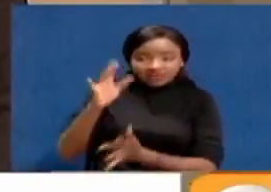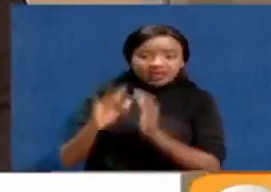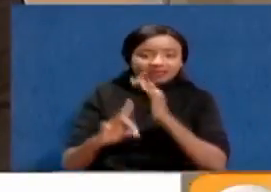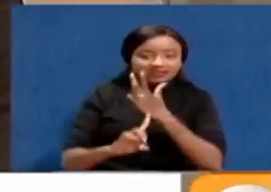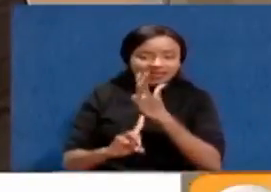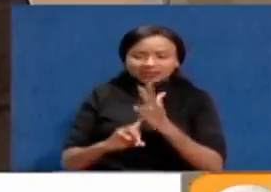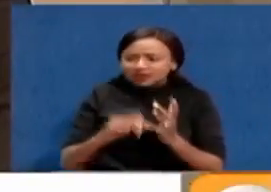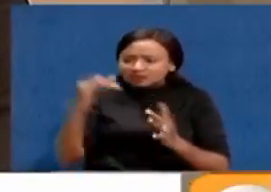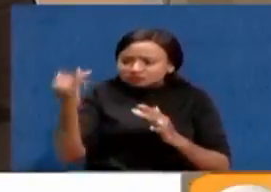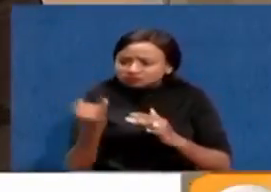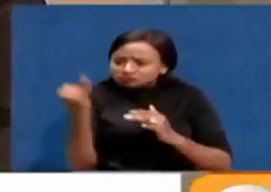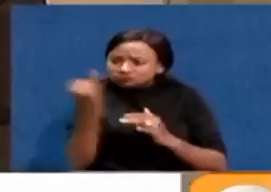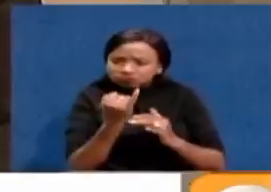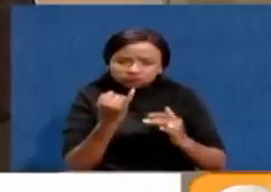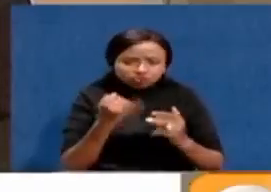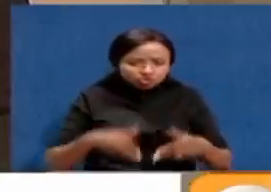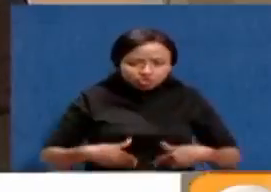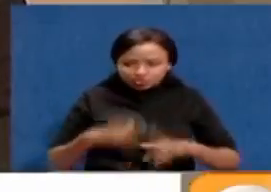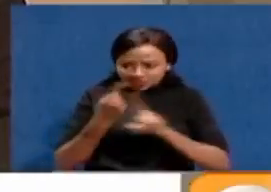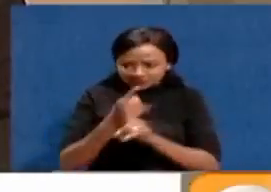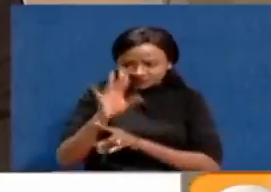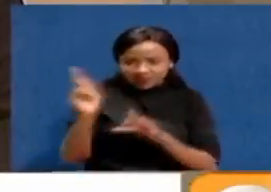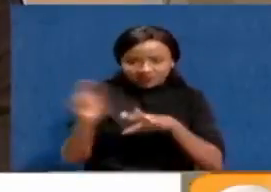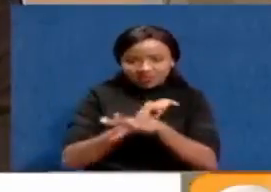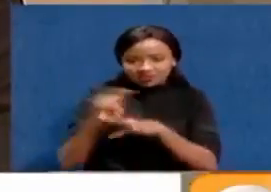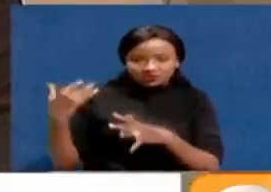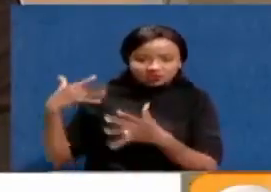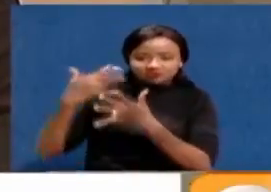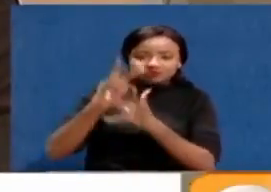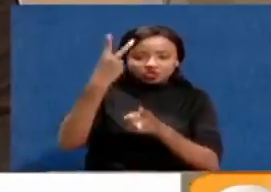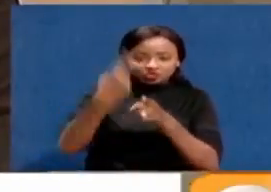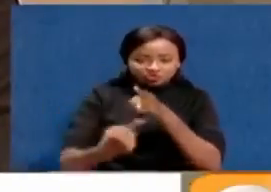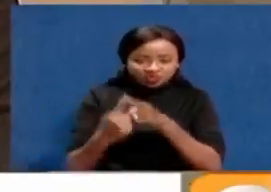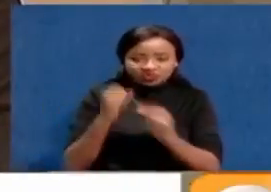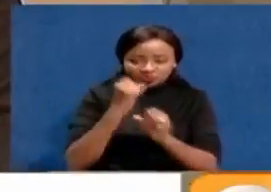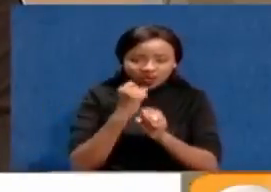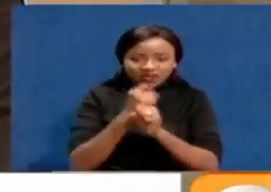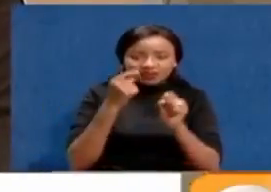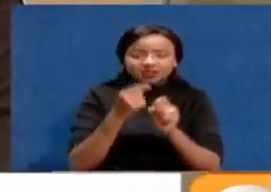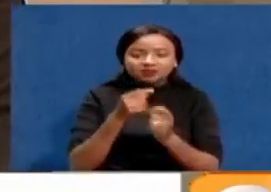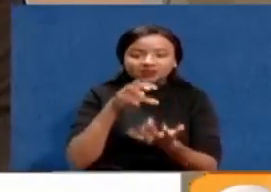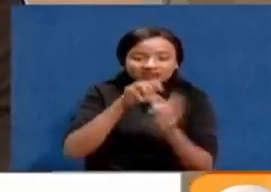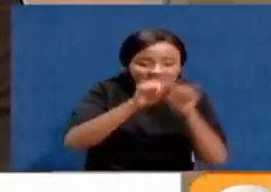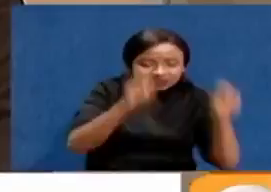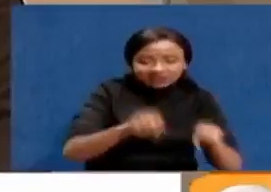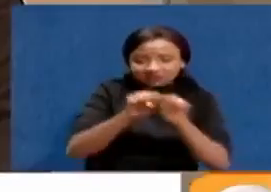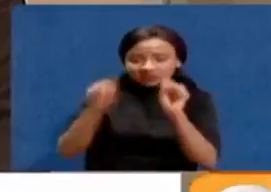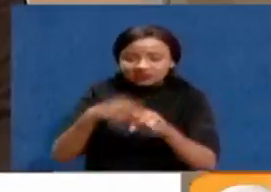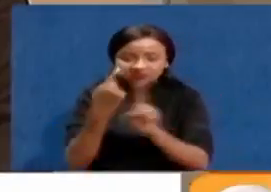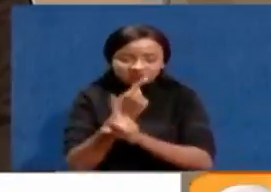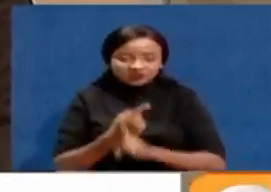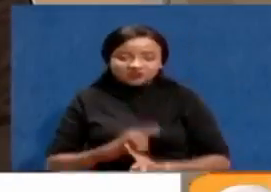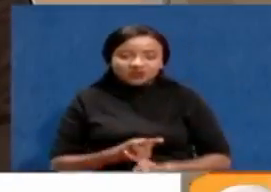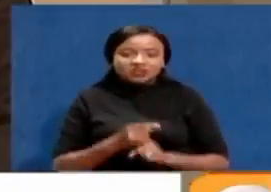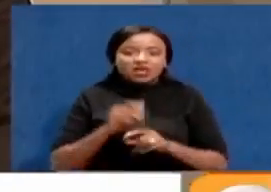innovative Kenyan youth who have been undergoing training for two years working on geospatial systems and surveys